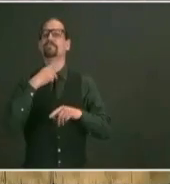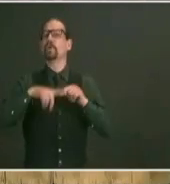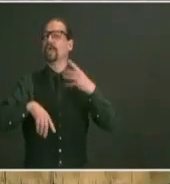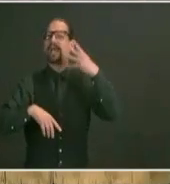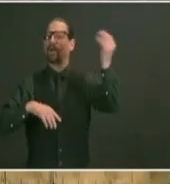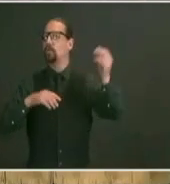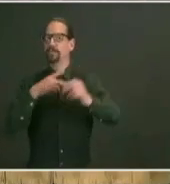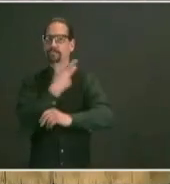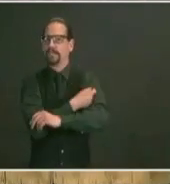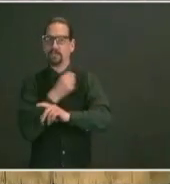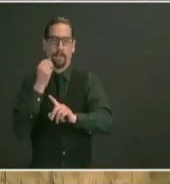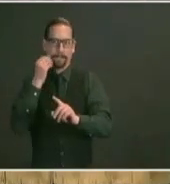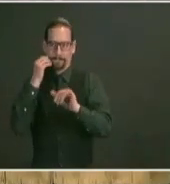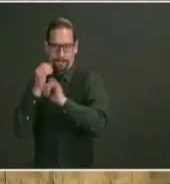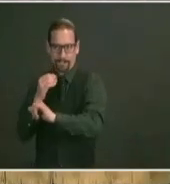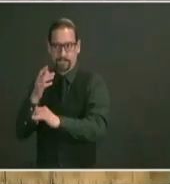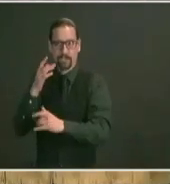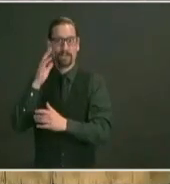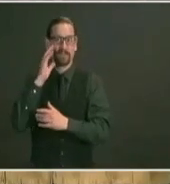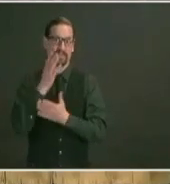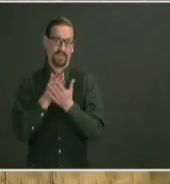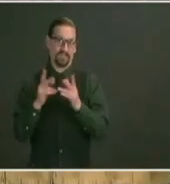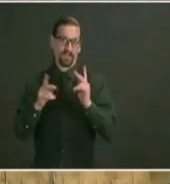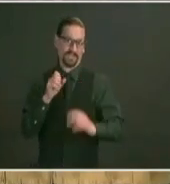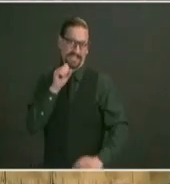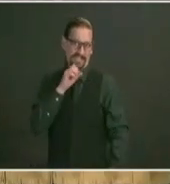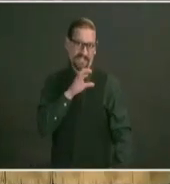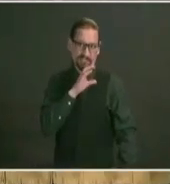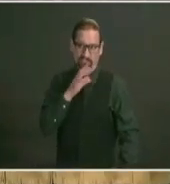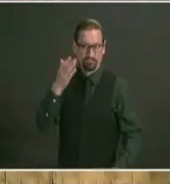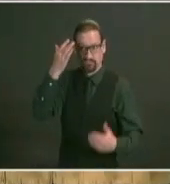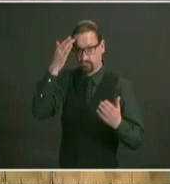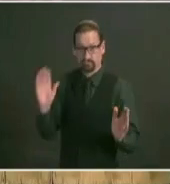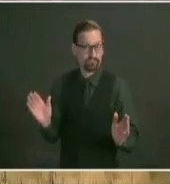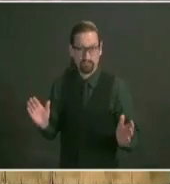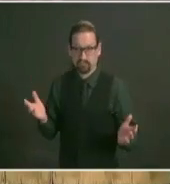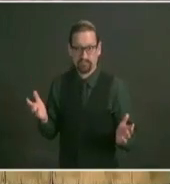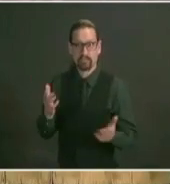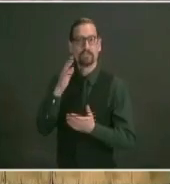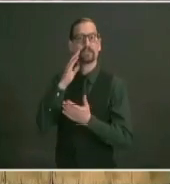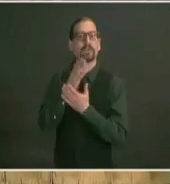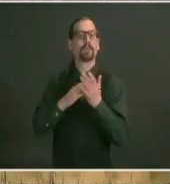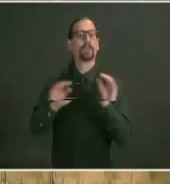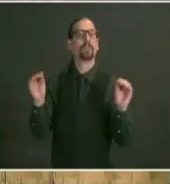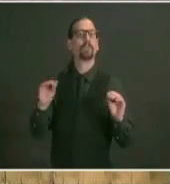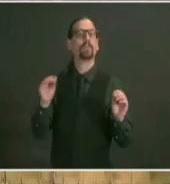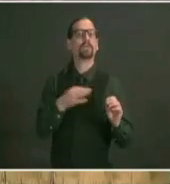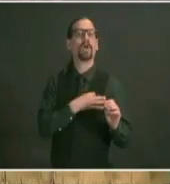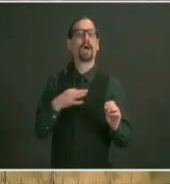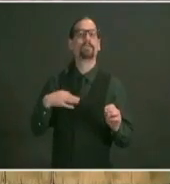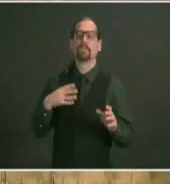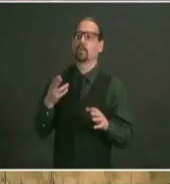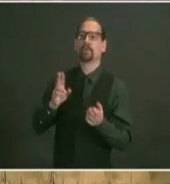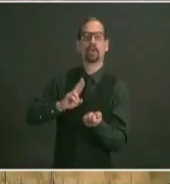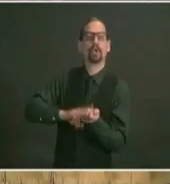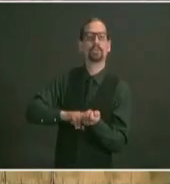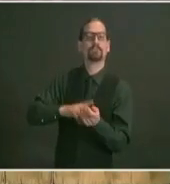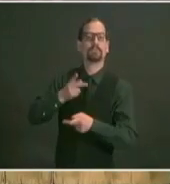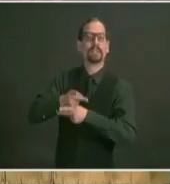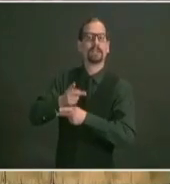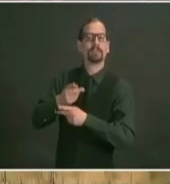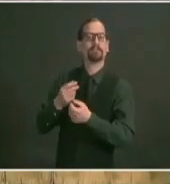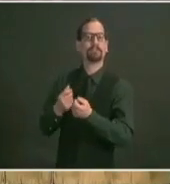access to a computer they're not all served by a home health agency how are we making sure that we're not leaving anybody behind yeah it's an